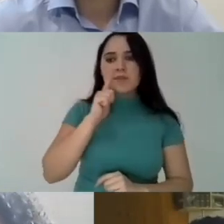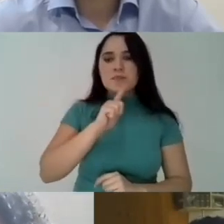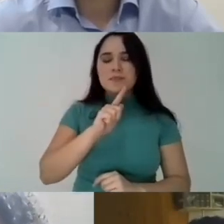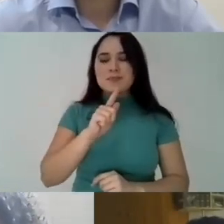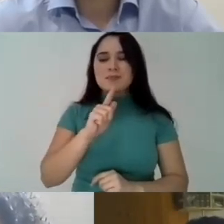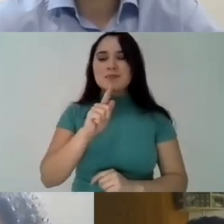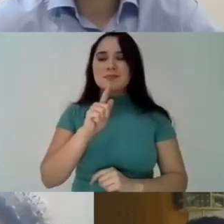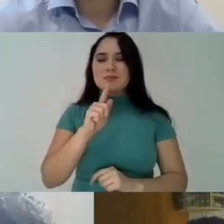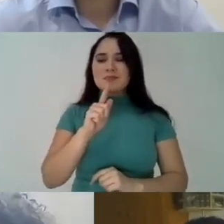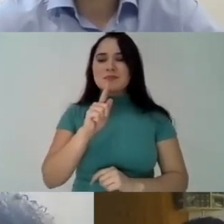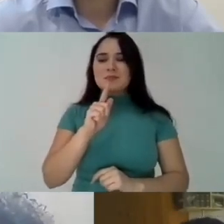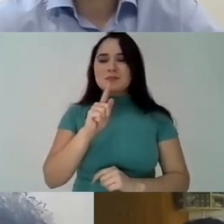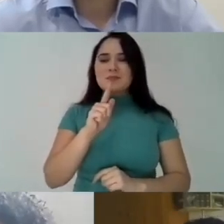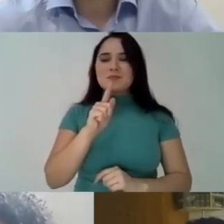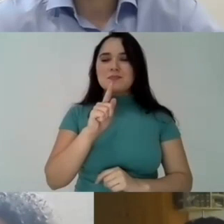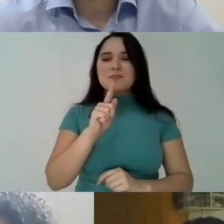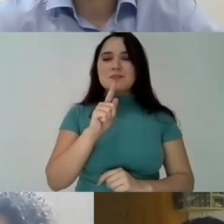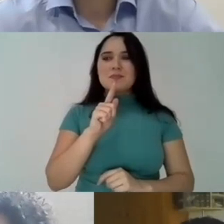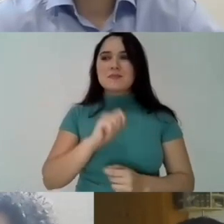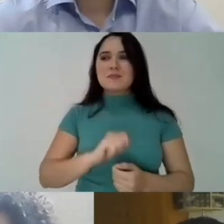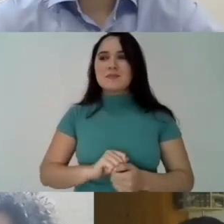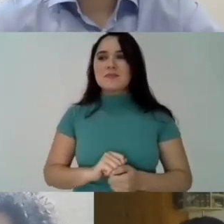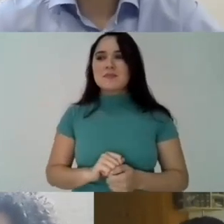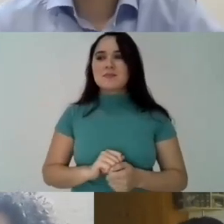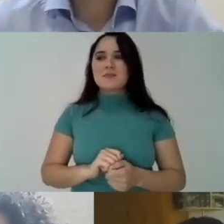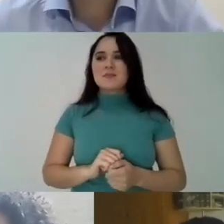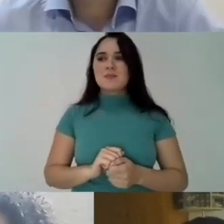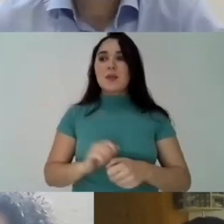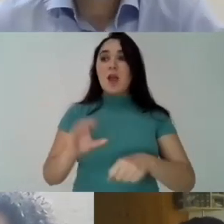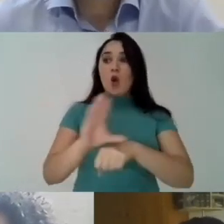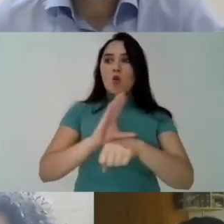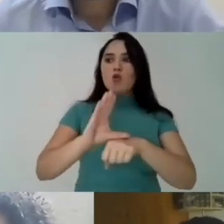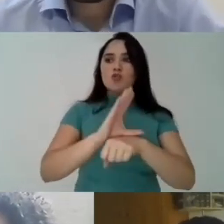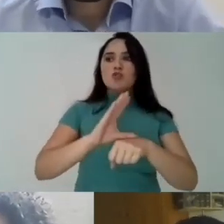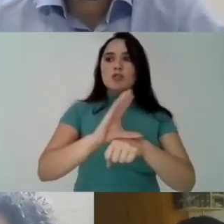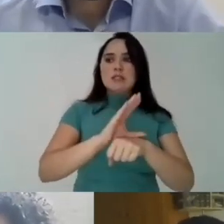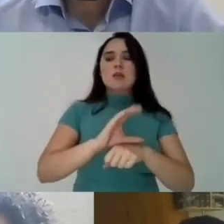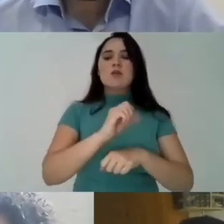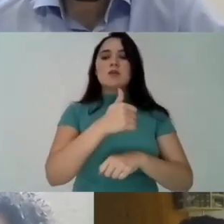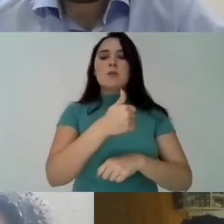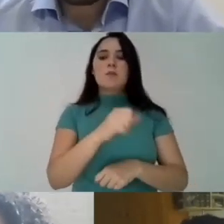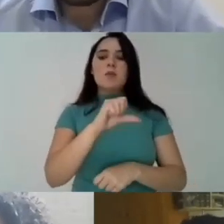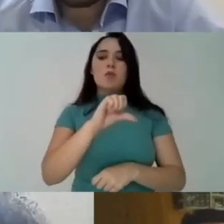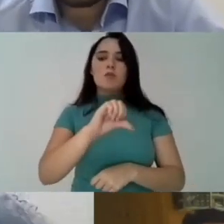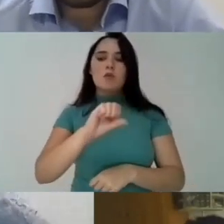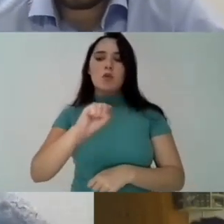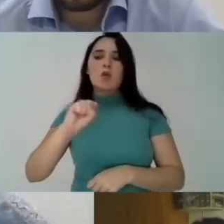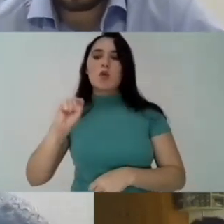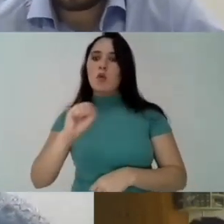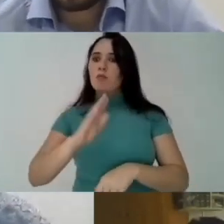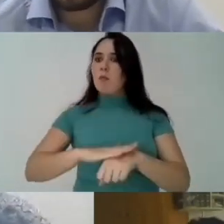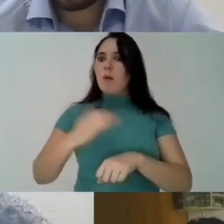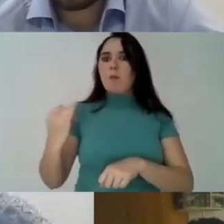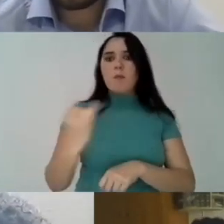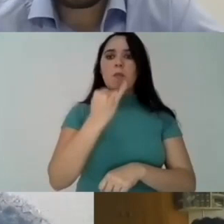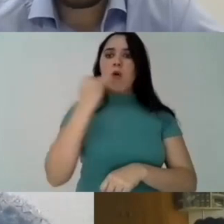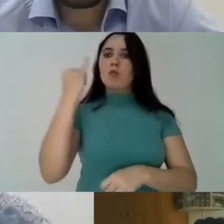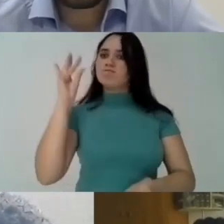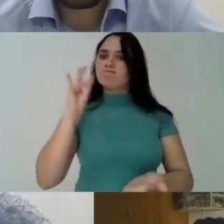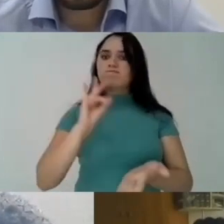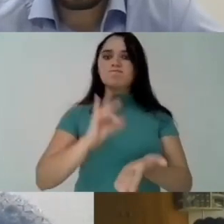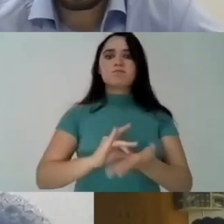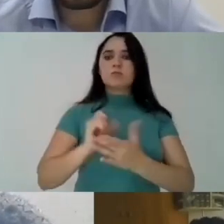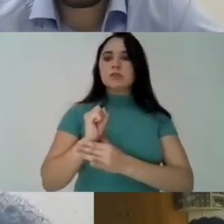after they they managed a certain political stability